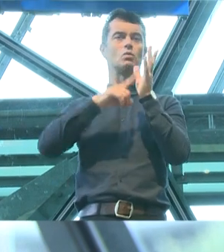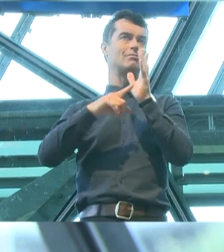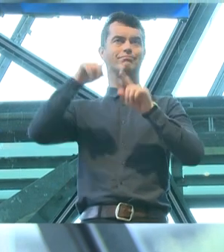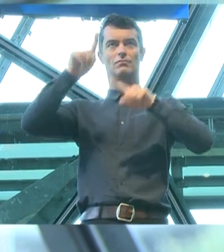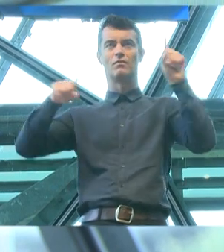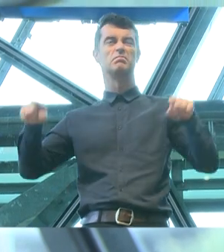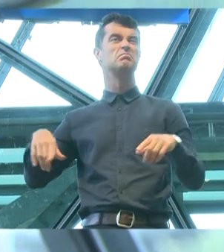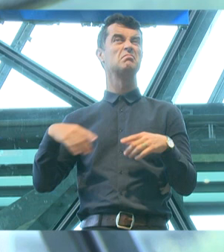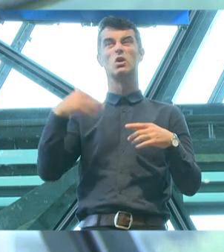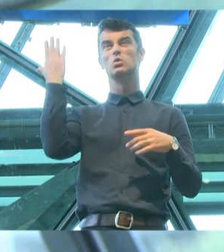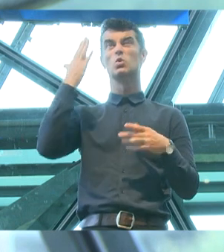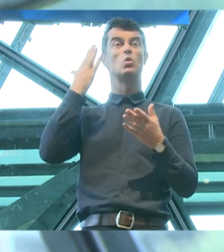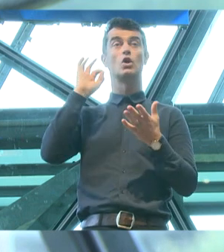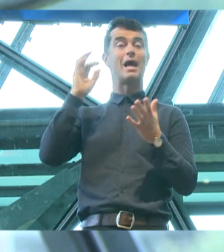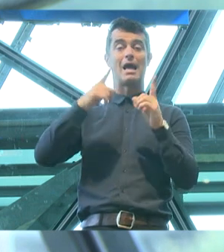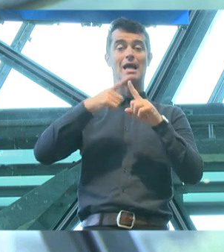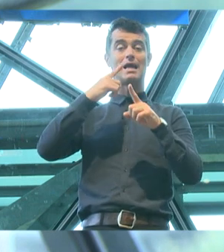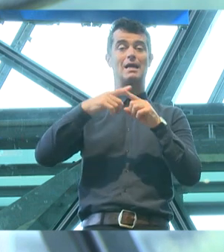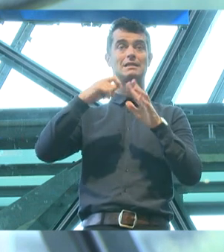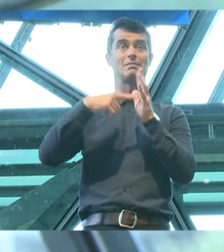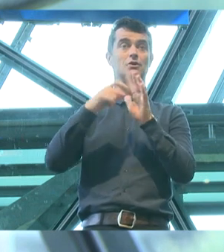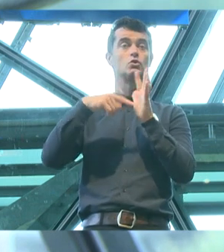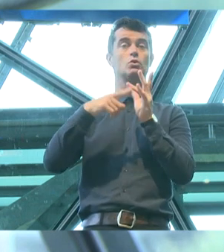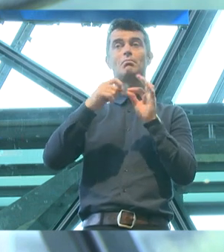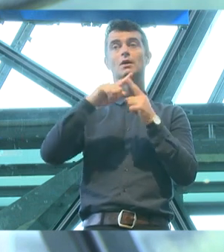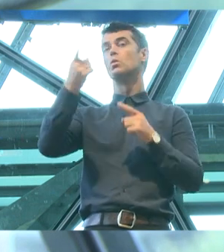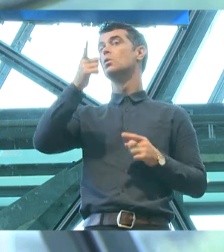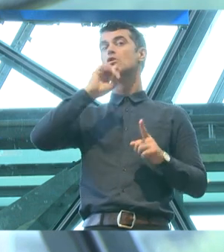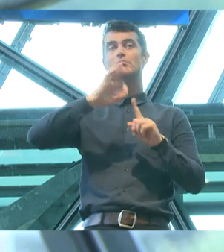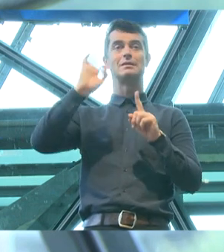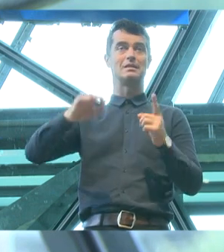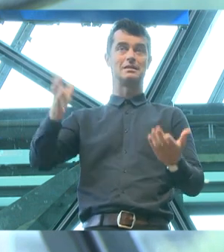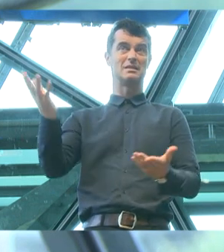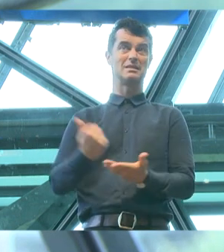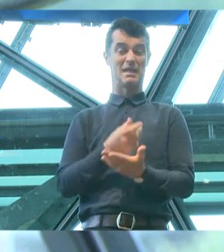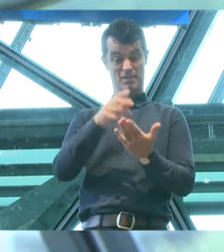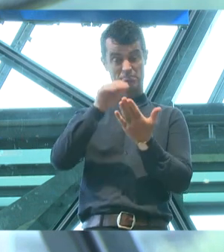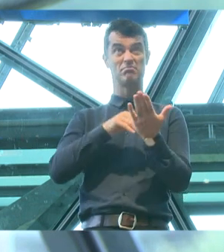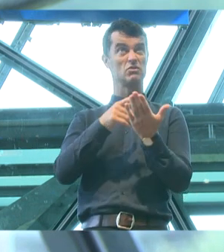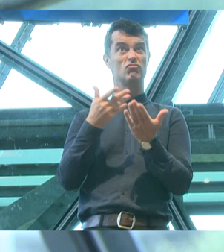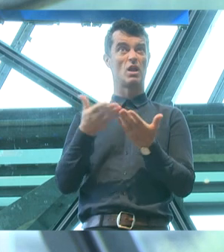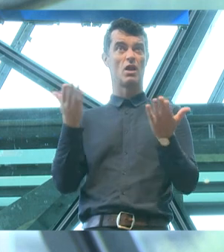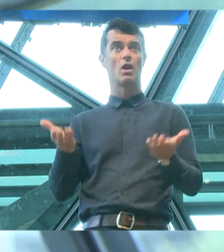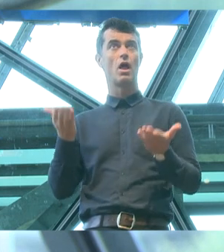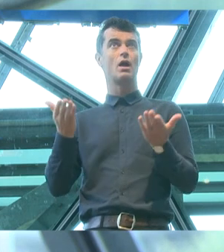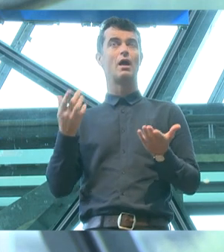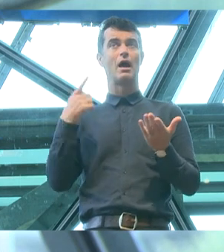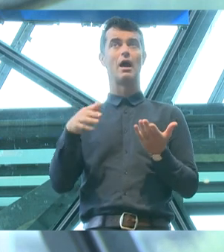expected to be 100% safe. That is in writing. And it's quite light, I think, and quite